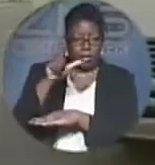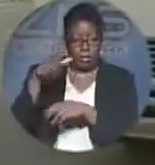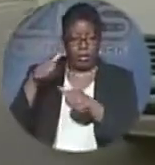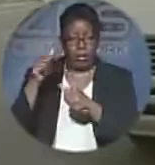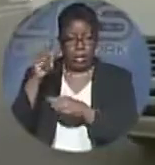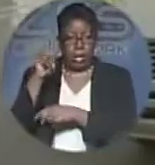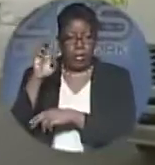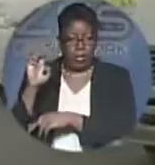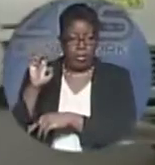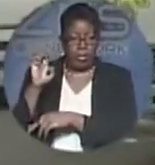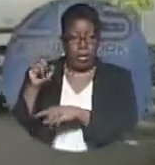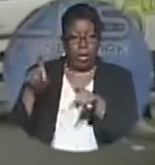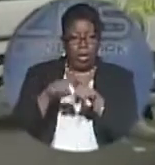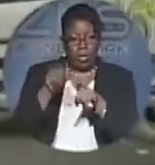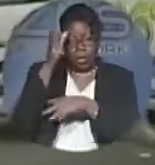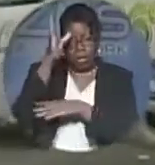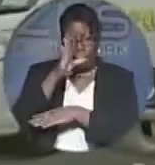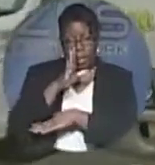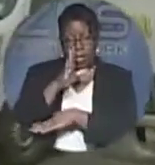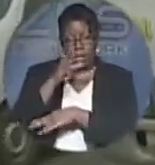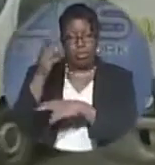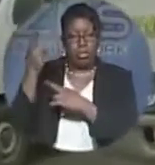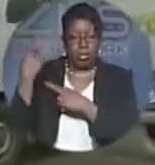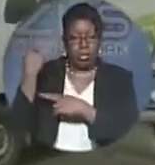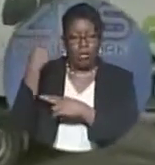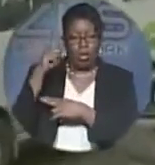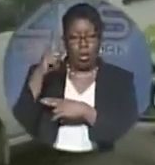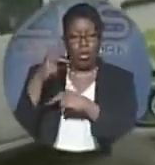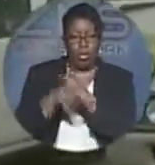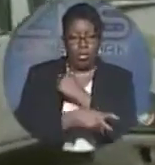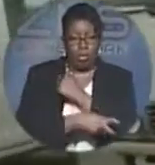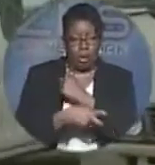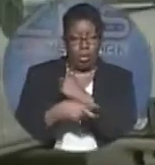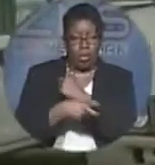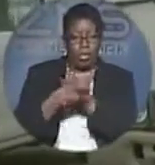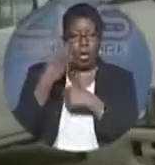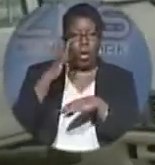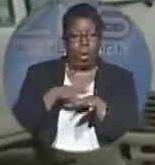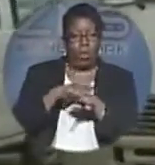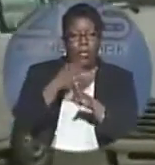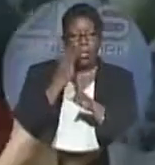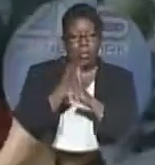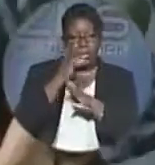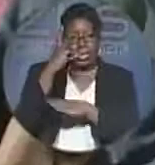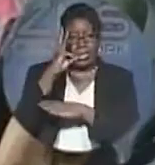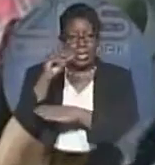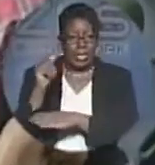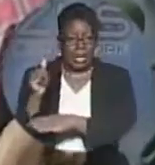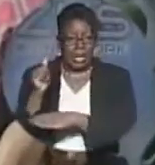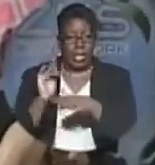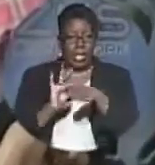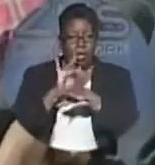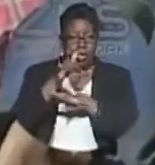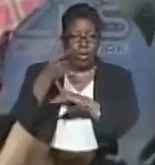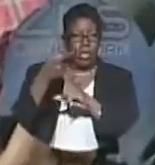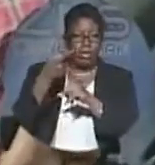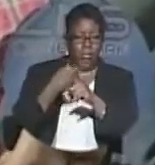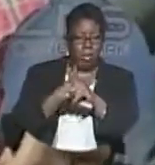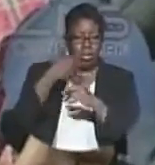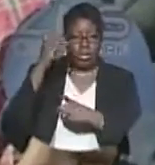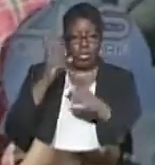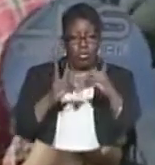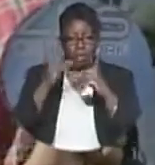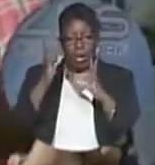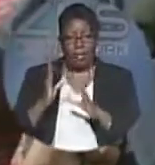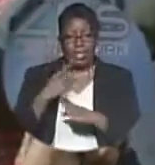a man they believe is responsible for those robberies taking place on Bus Route 16A in Carmichael. It was earlier this month when the drivers claim